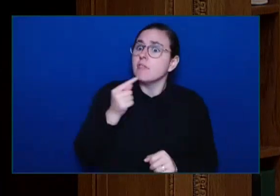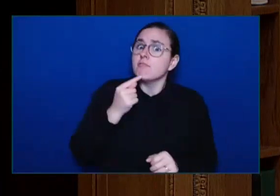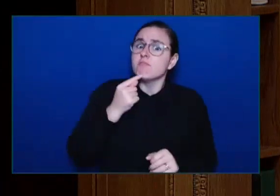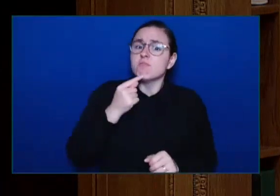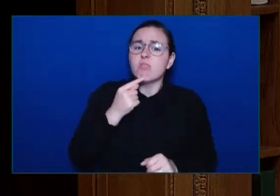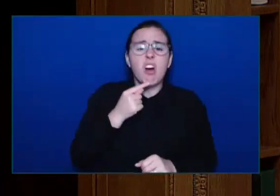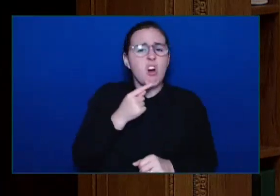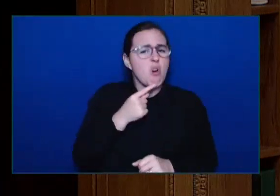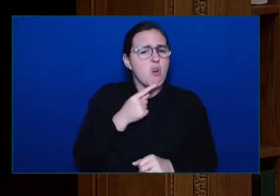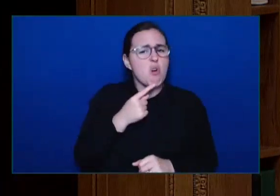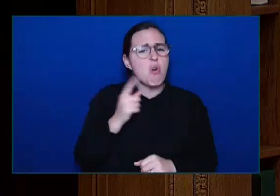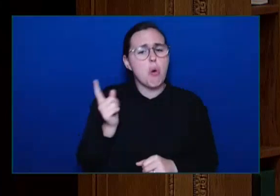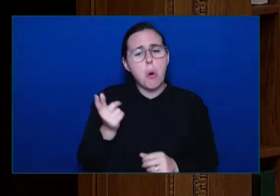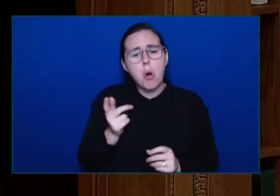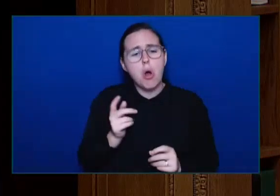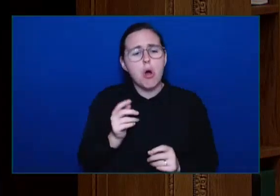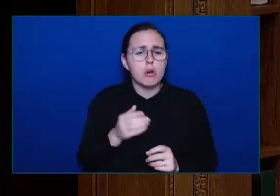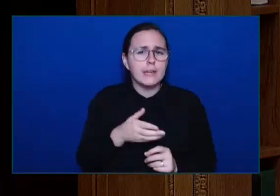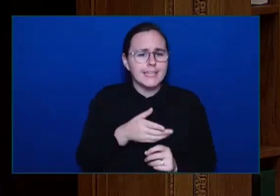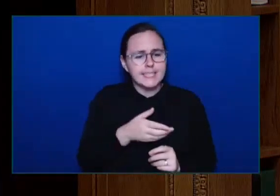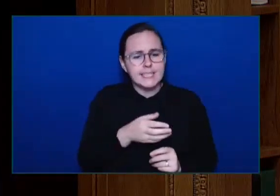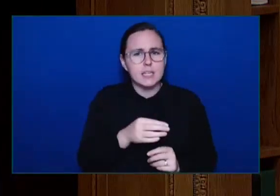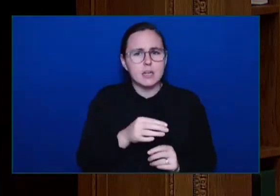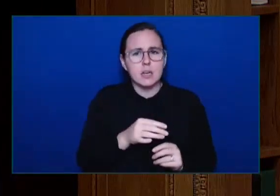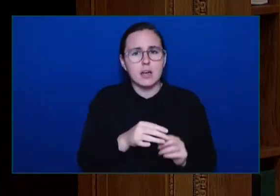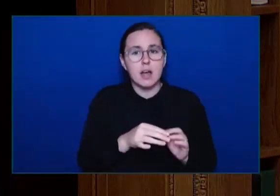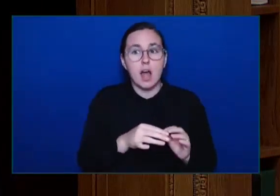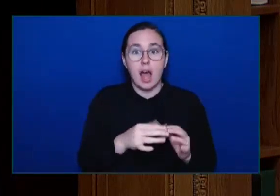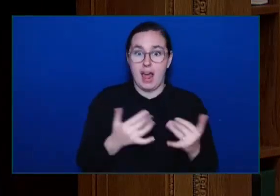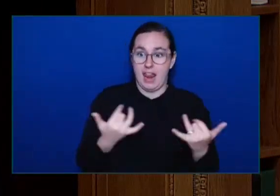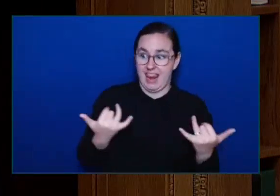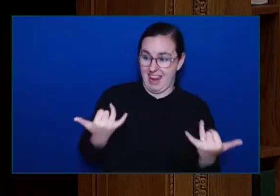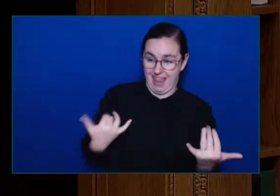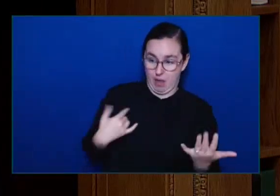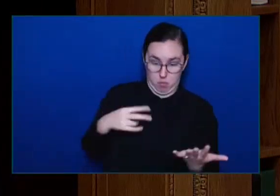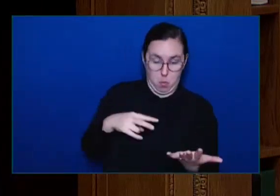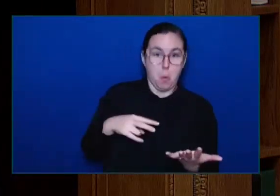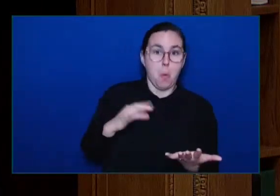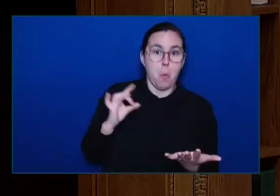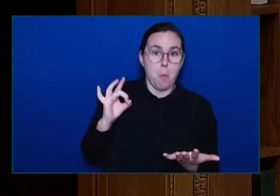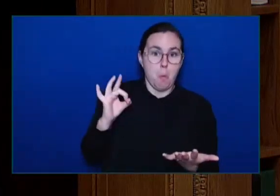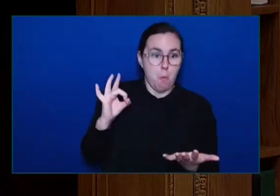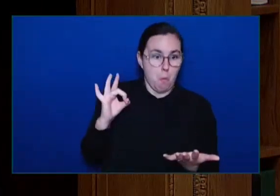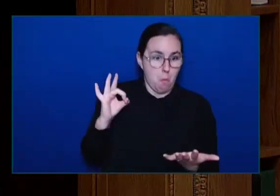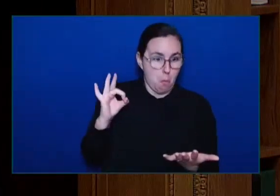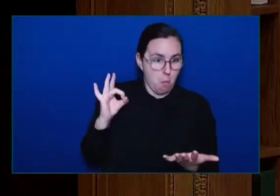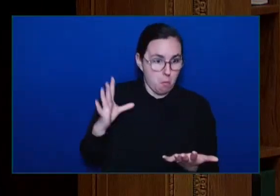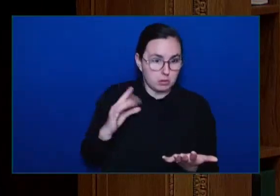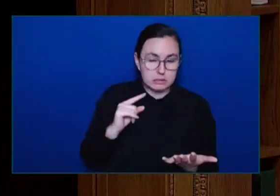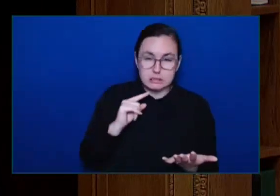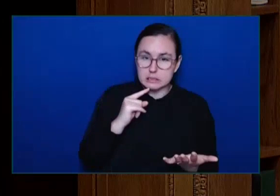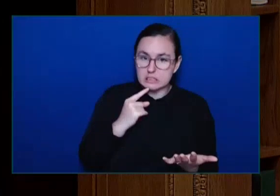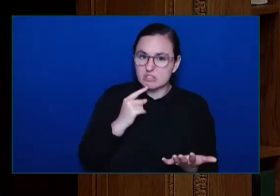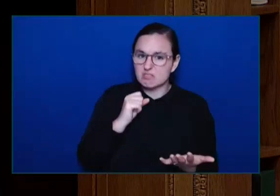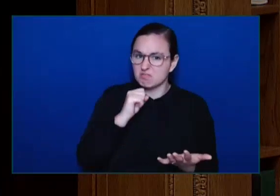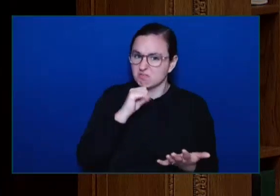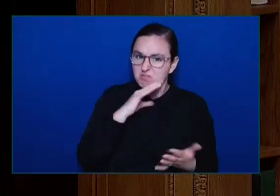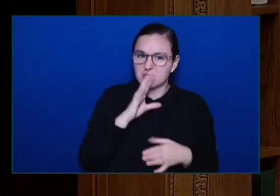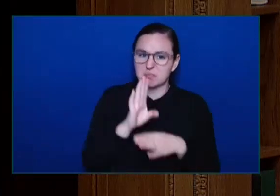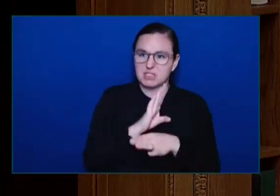To be a serious scandal He ignored the BDR report Arguably buried it